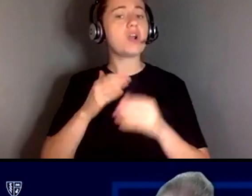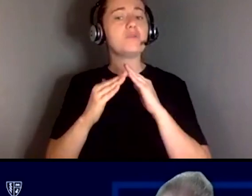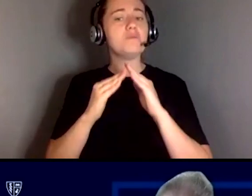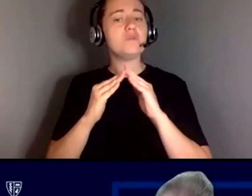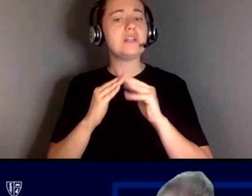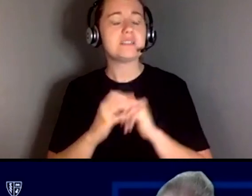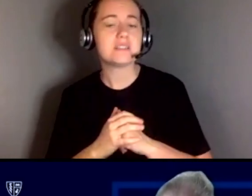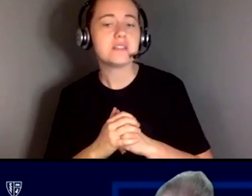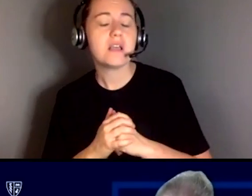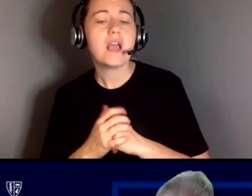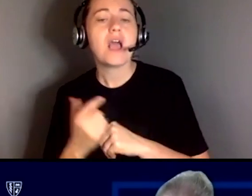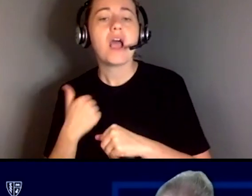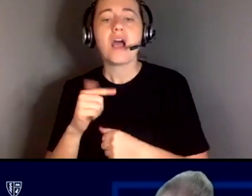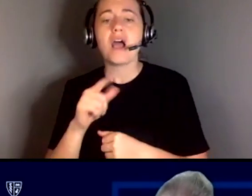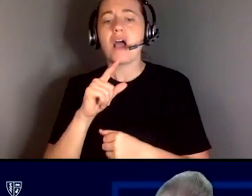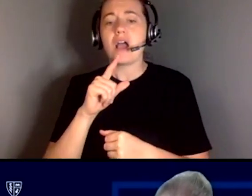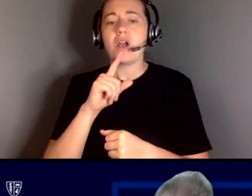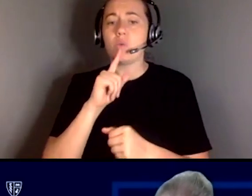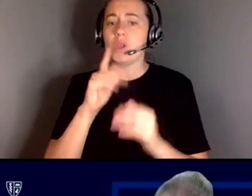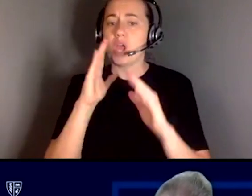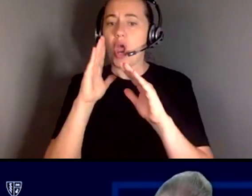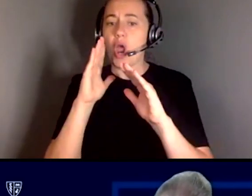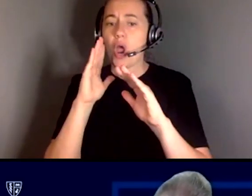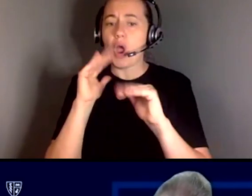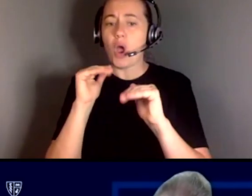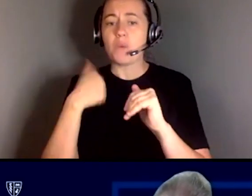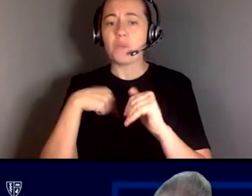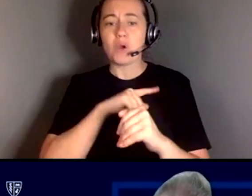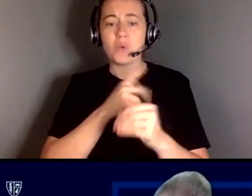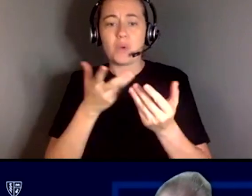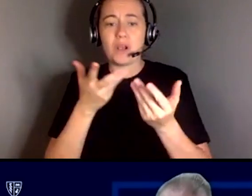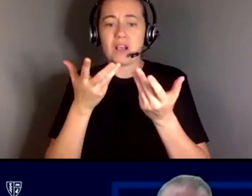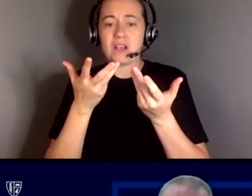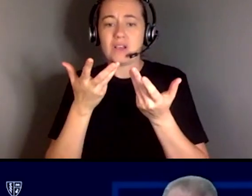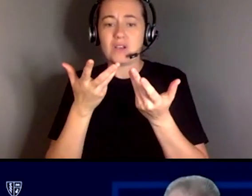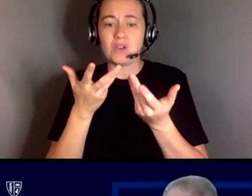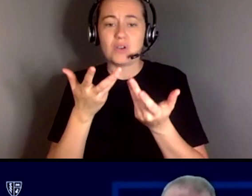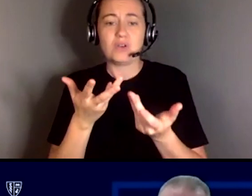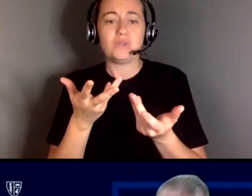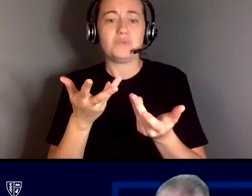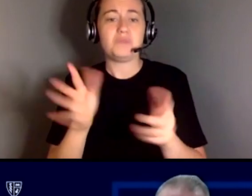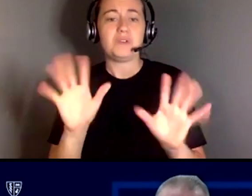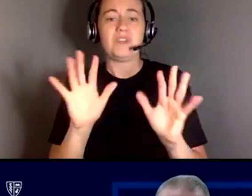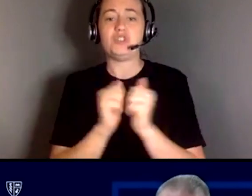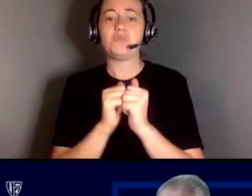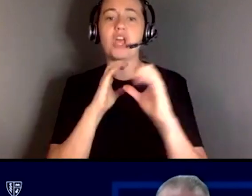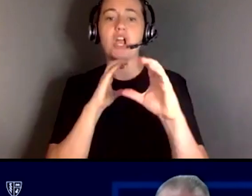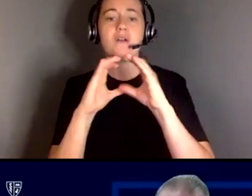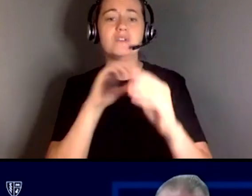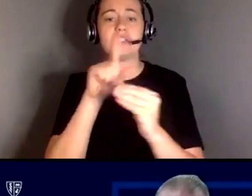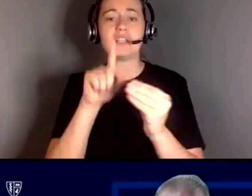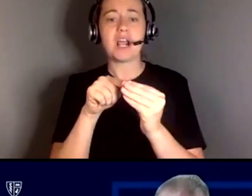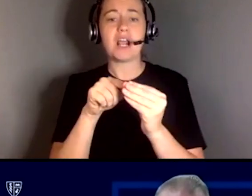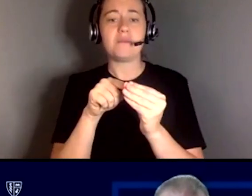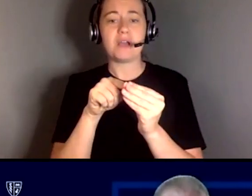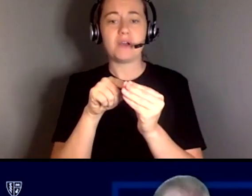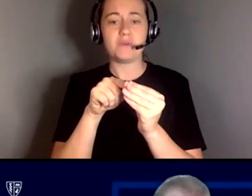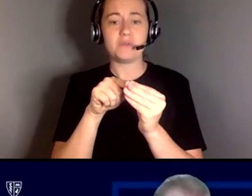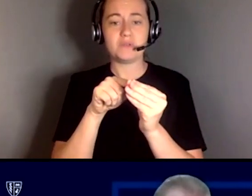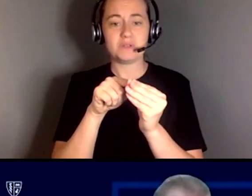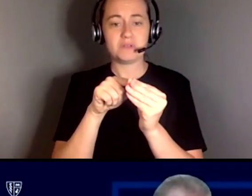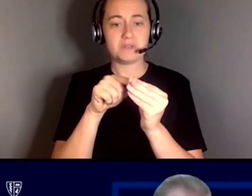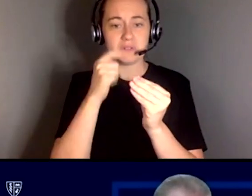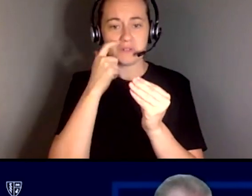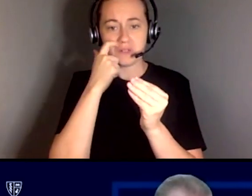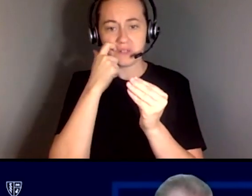Um, I really hope that we're done with the conversation of ramps and curb cuts. Um, would be great. I mean, another 33 years, I